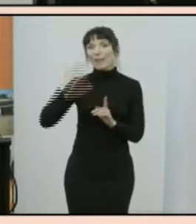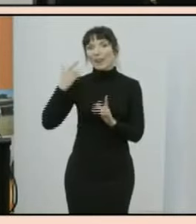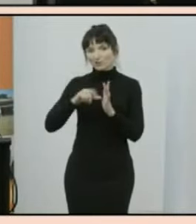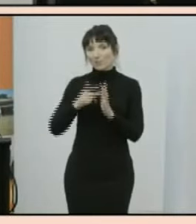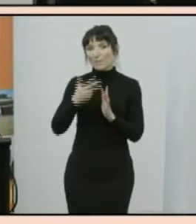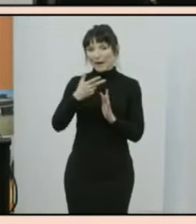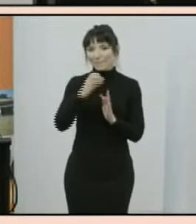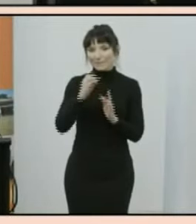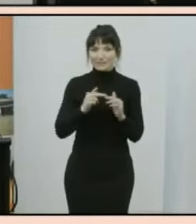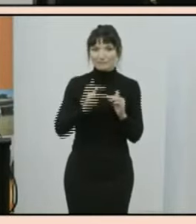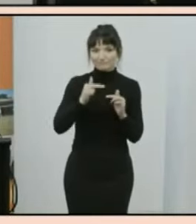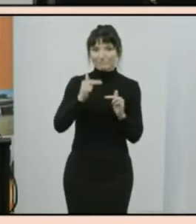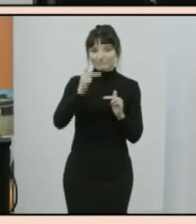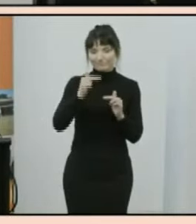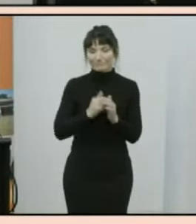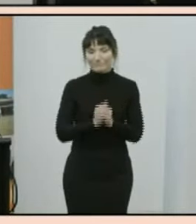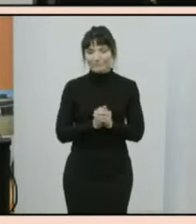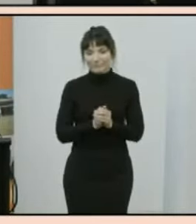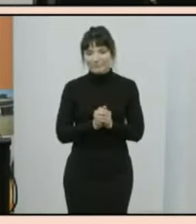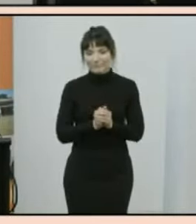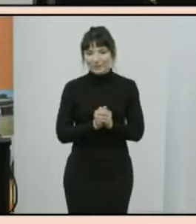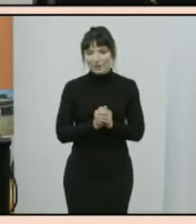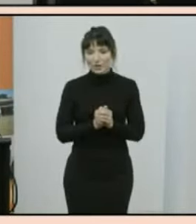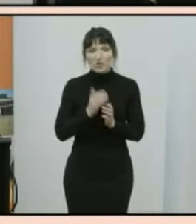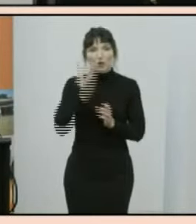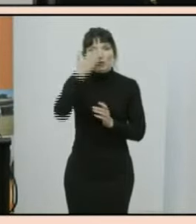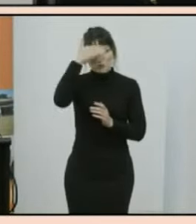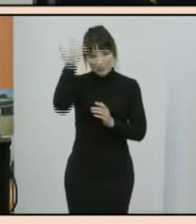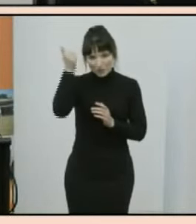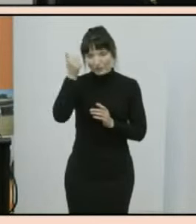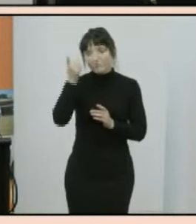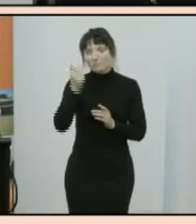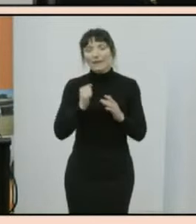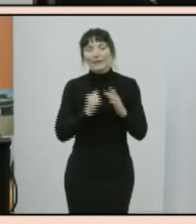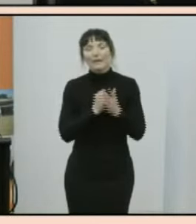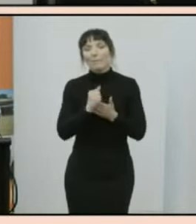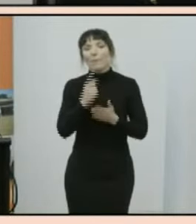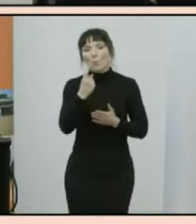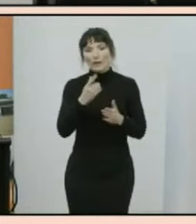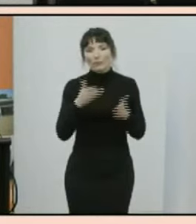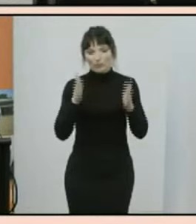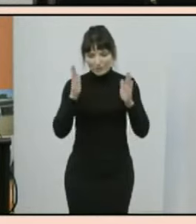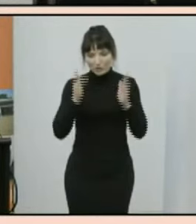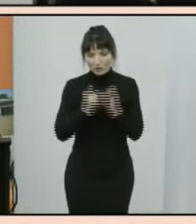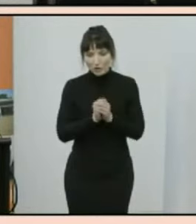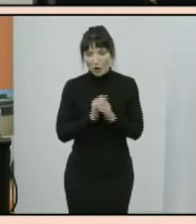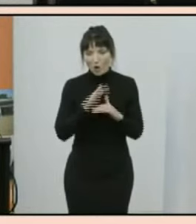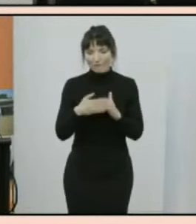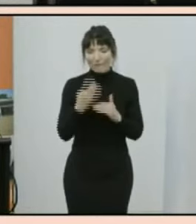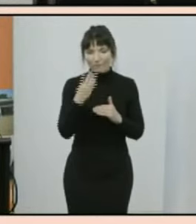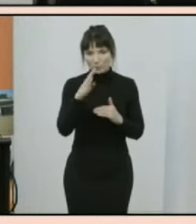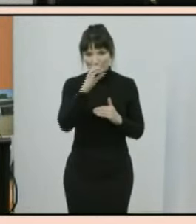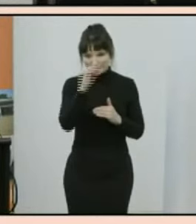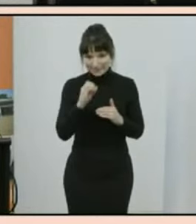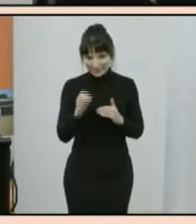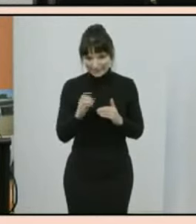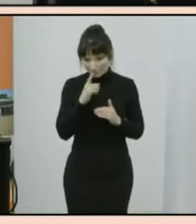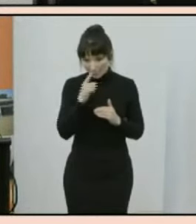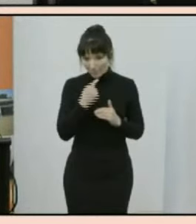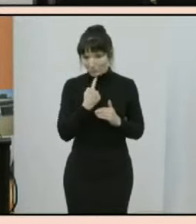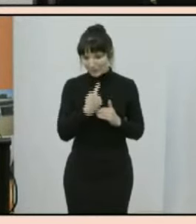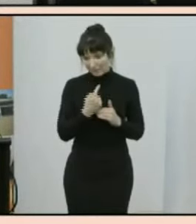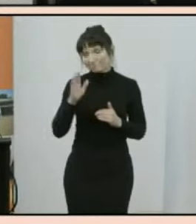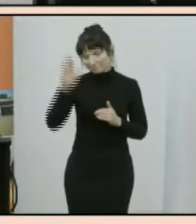2021 christianity is still the highest reported religion in australia with over 40 of responses to this question